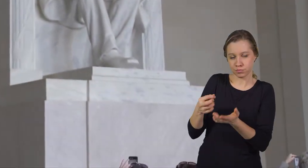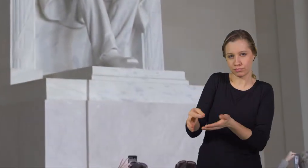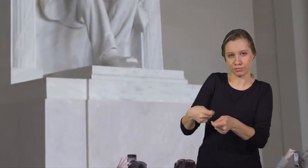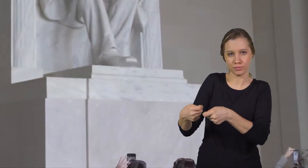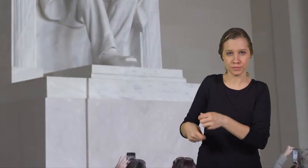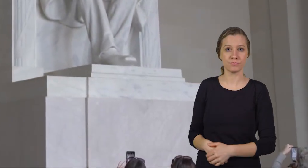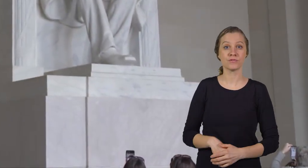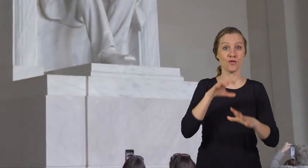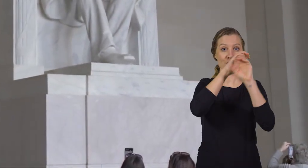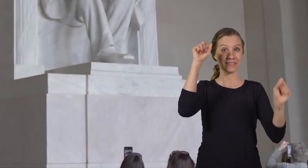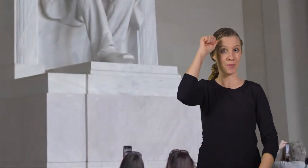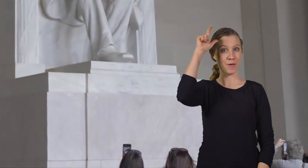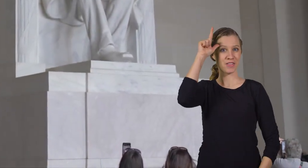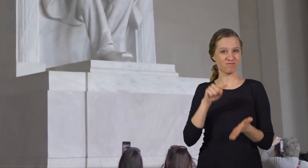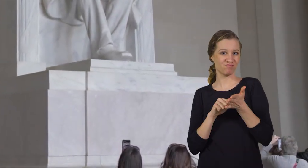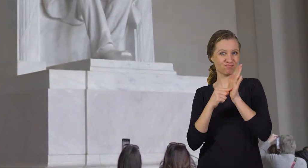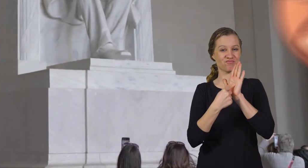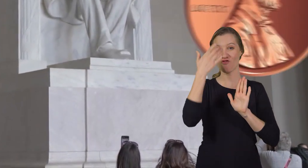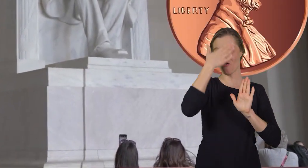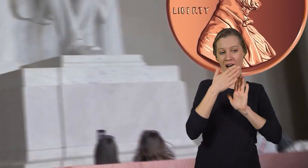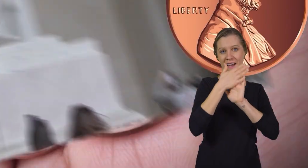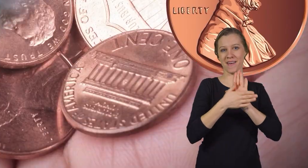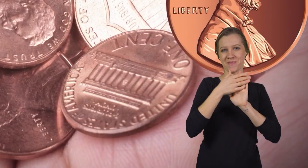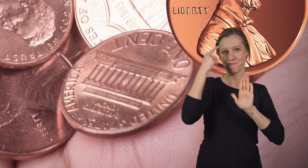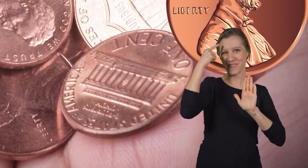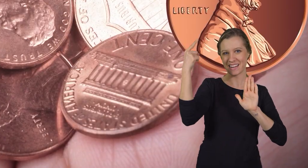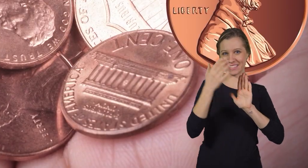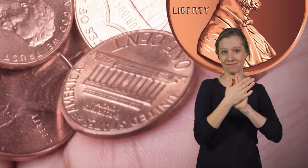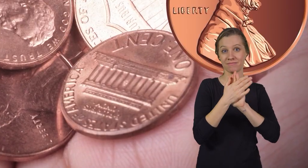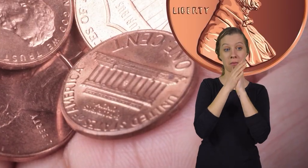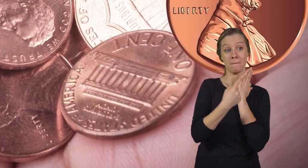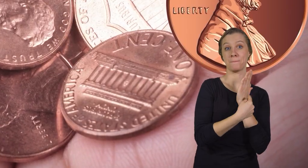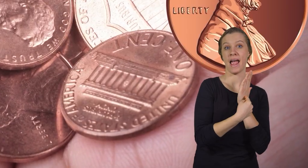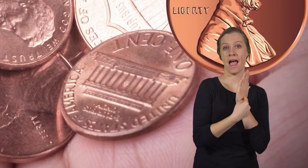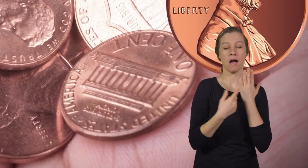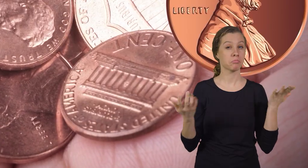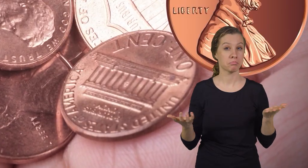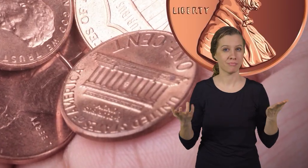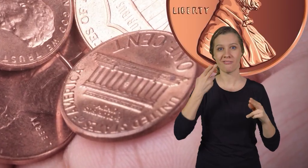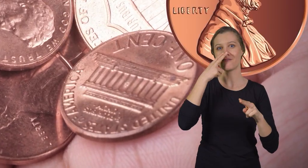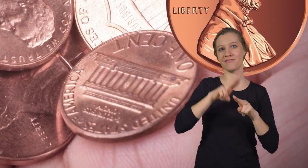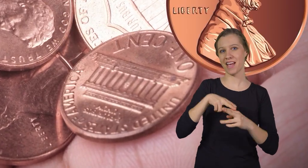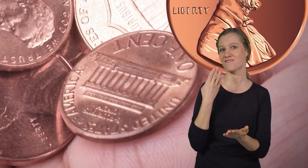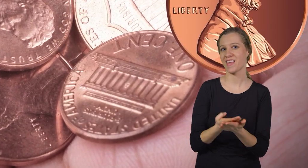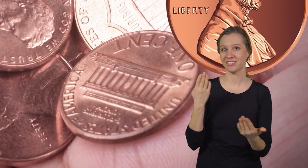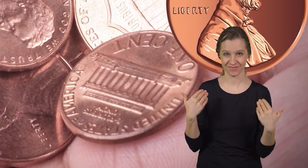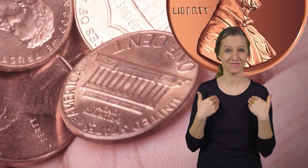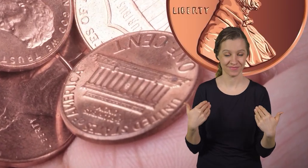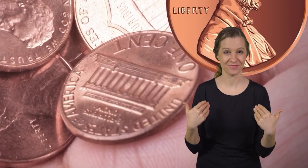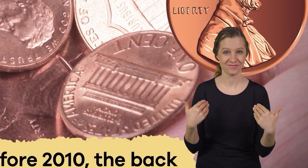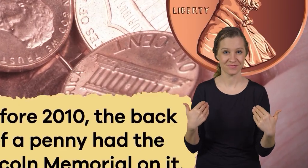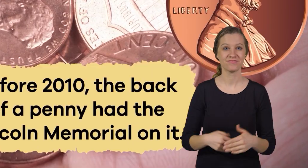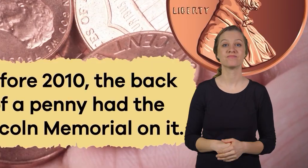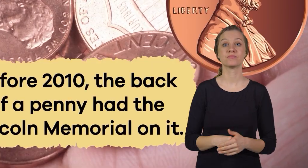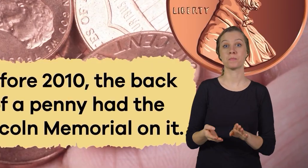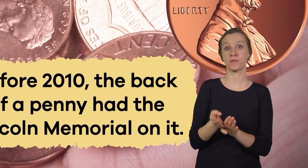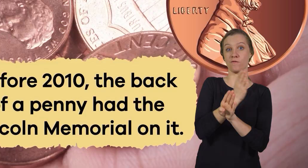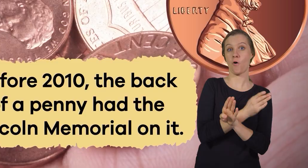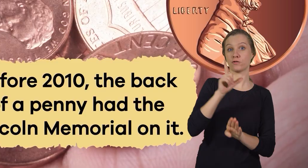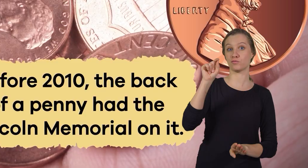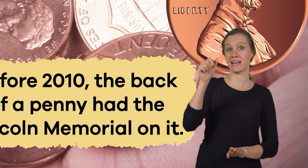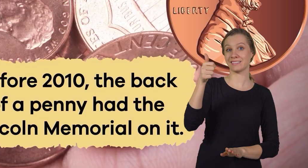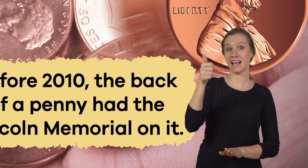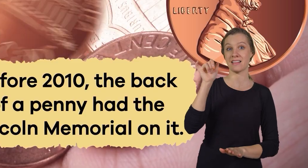President Abraham Lincoln is featured on the front of the penny. As for the back, well, here is a fun fact. Before